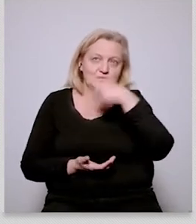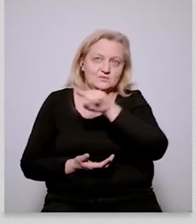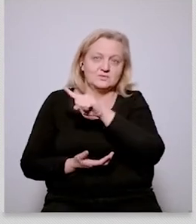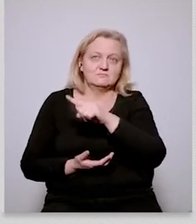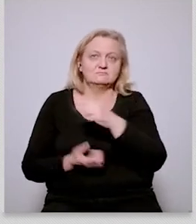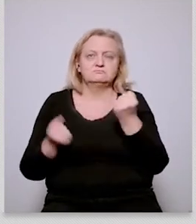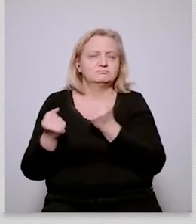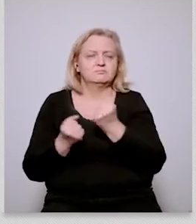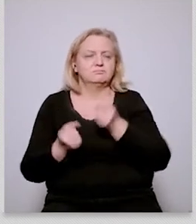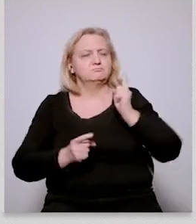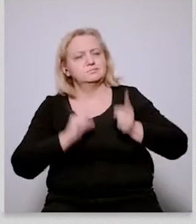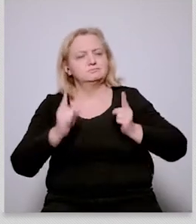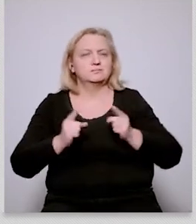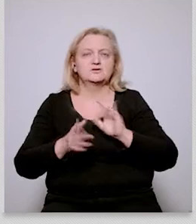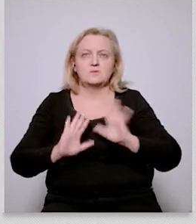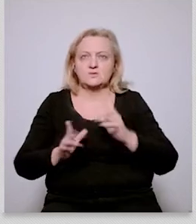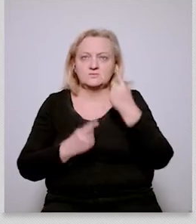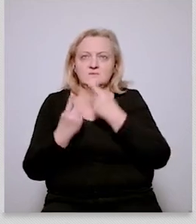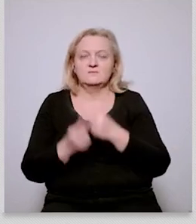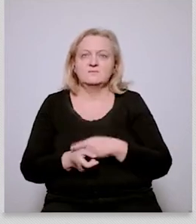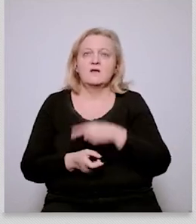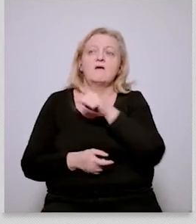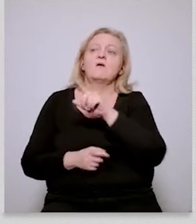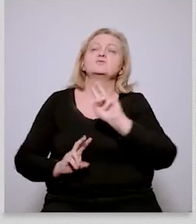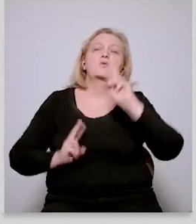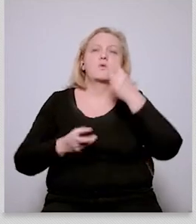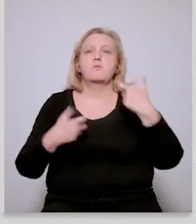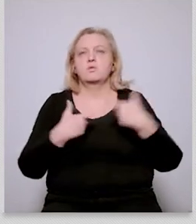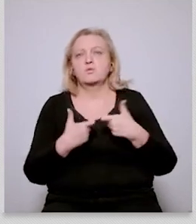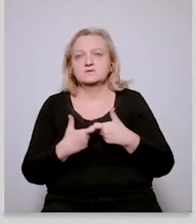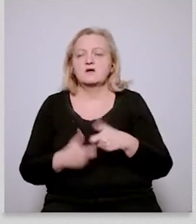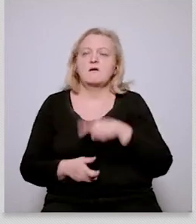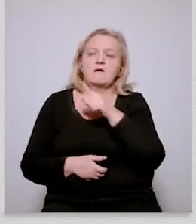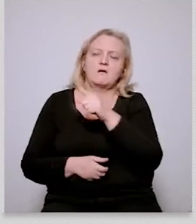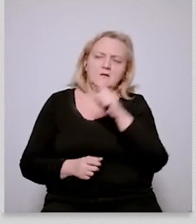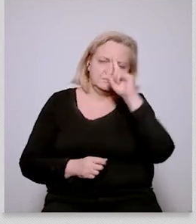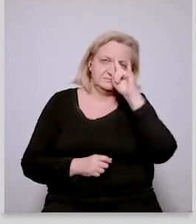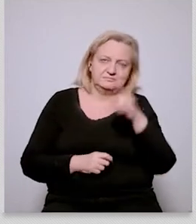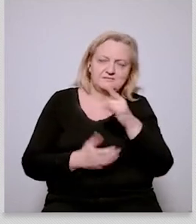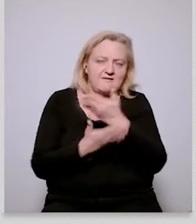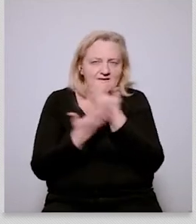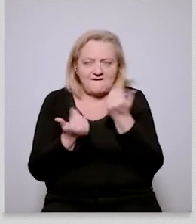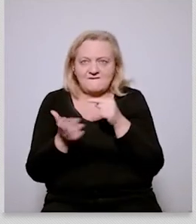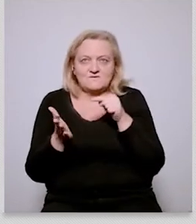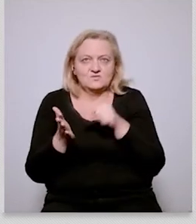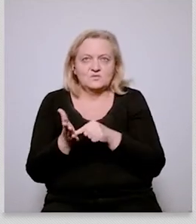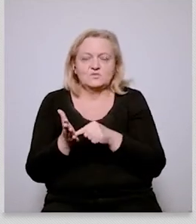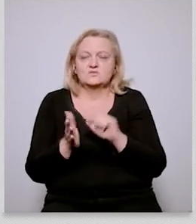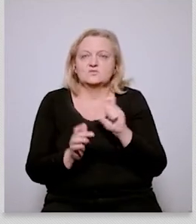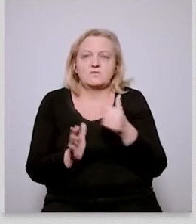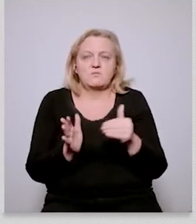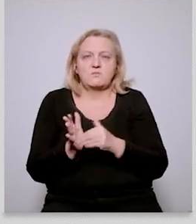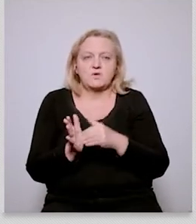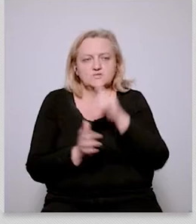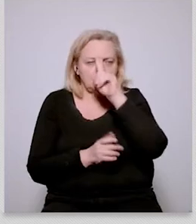from brussels you know there are people who have absolutely no idea what you need but you know they have made a decision